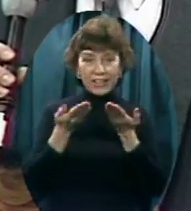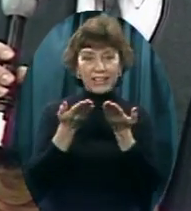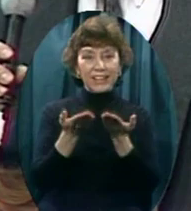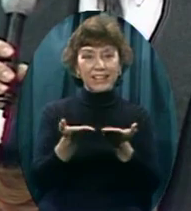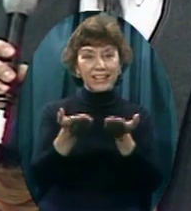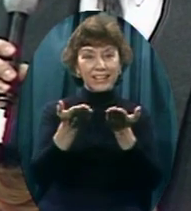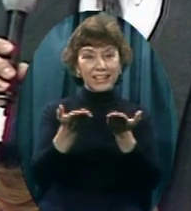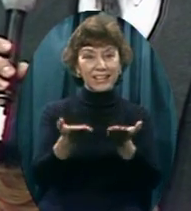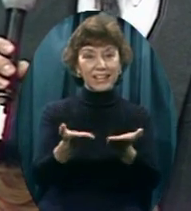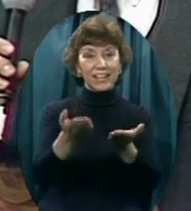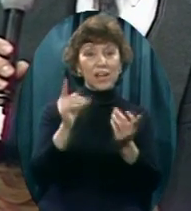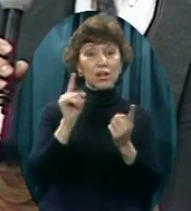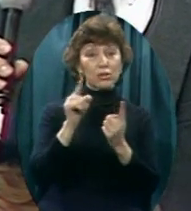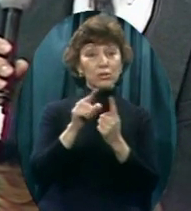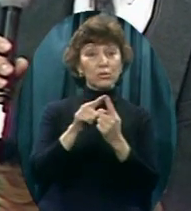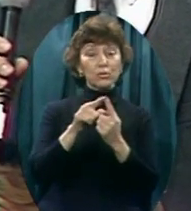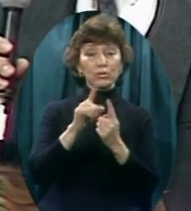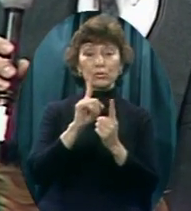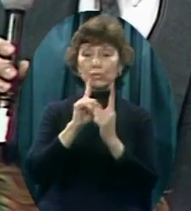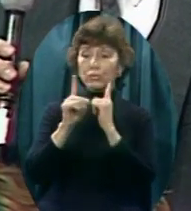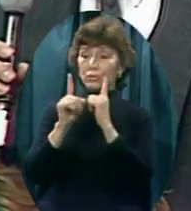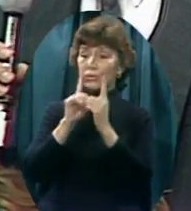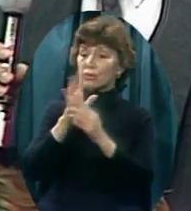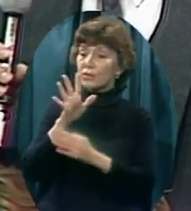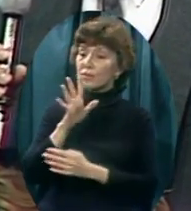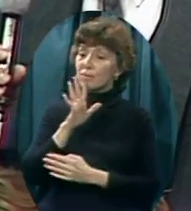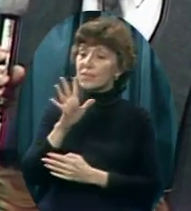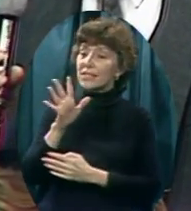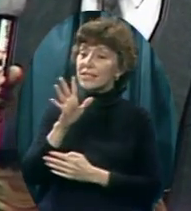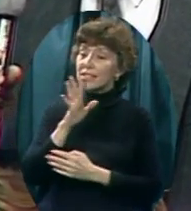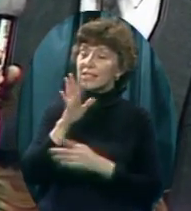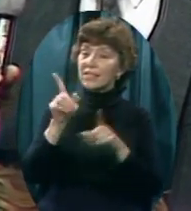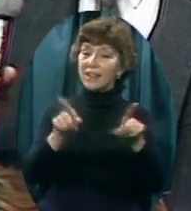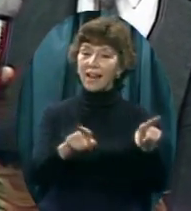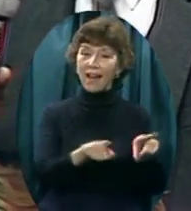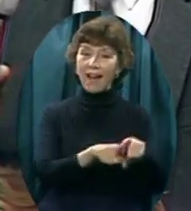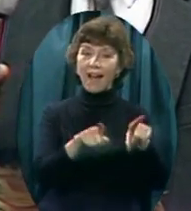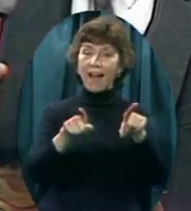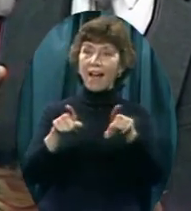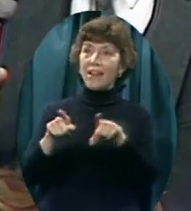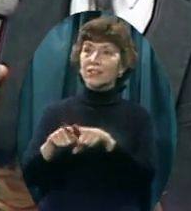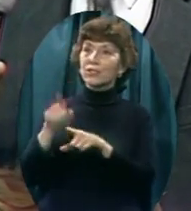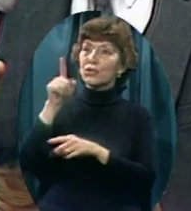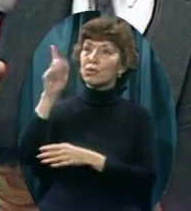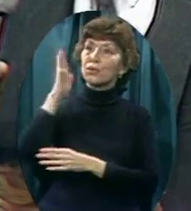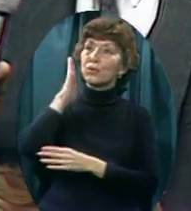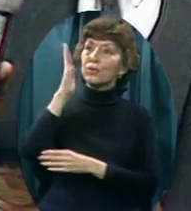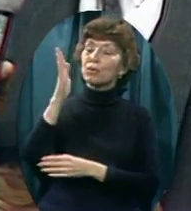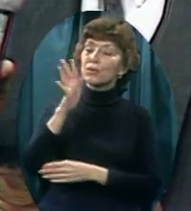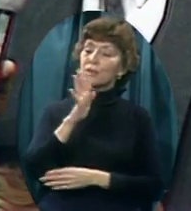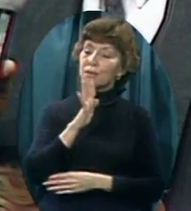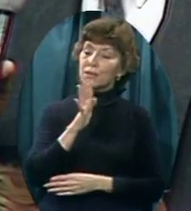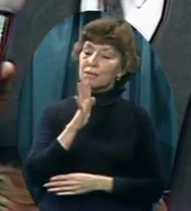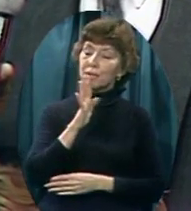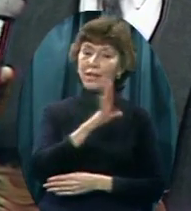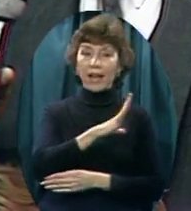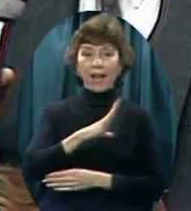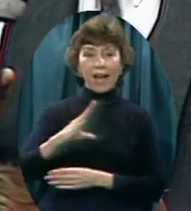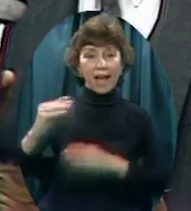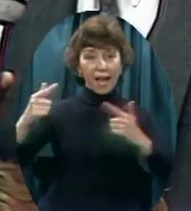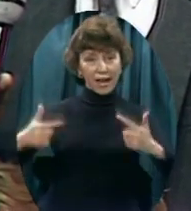to speak as you would speak, to live